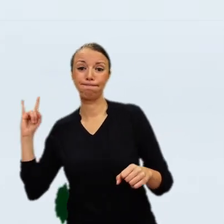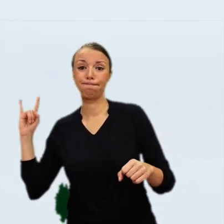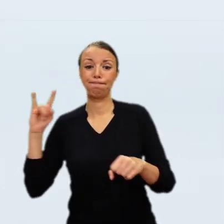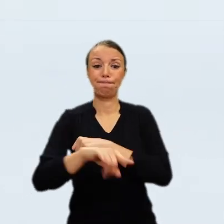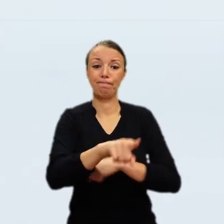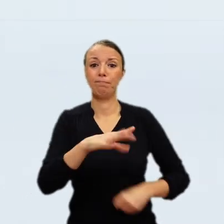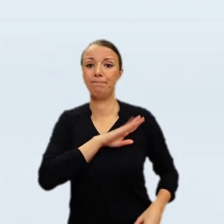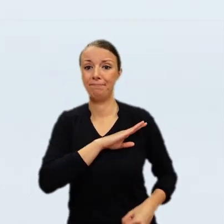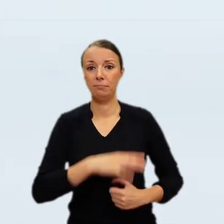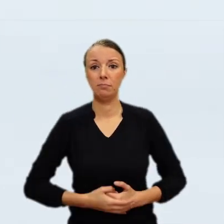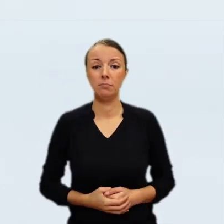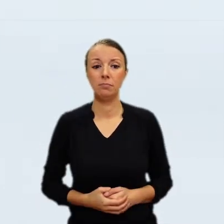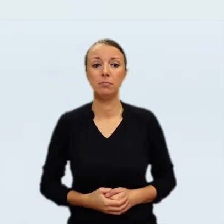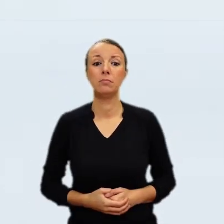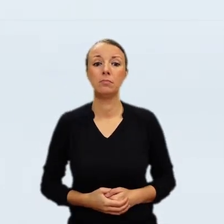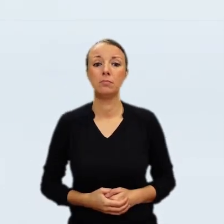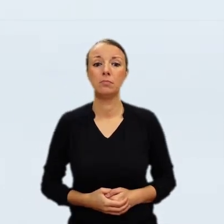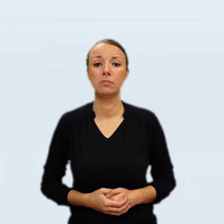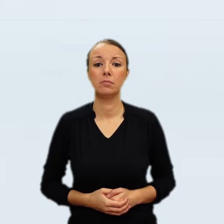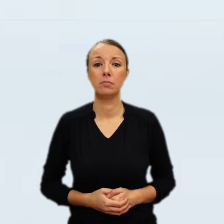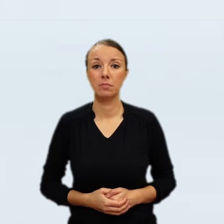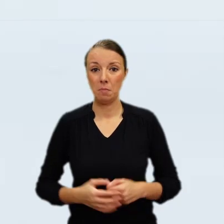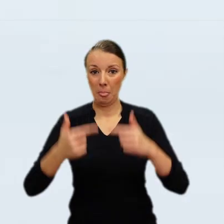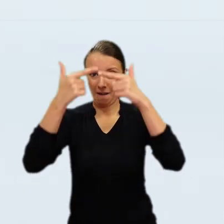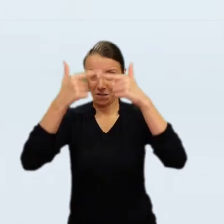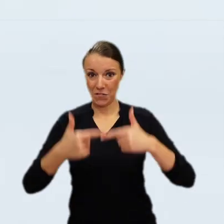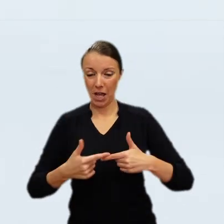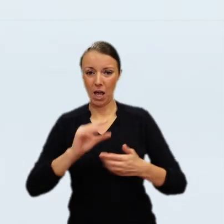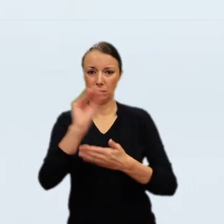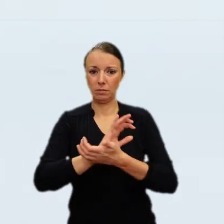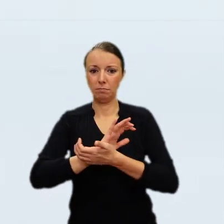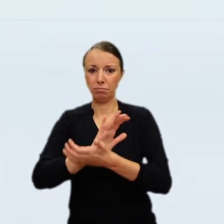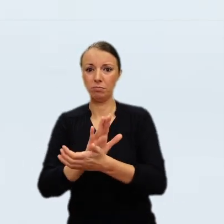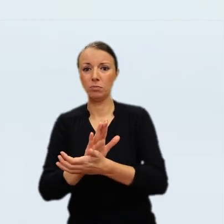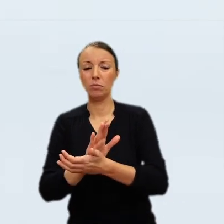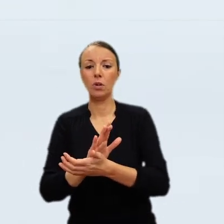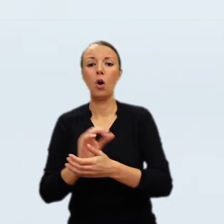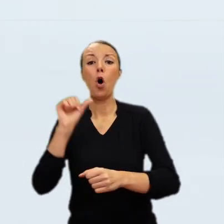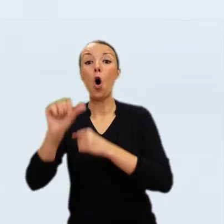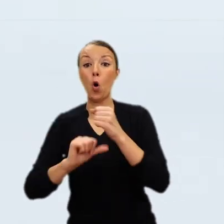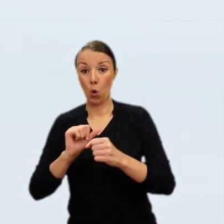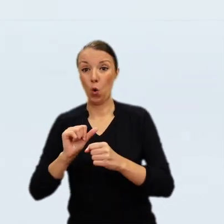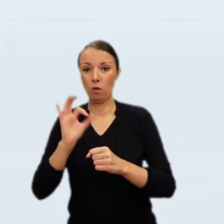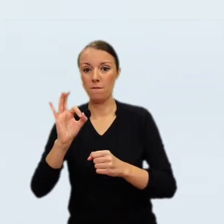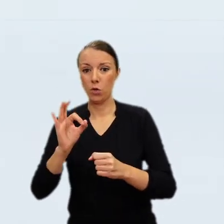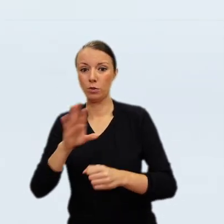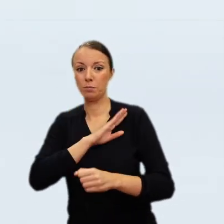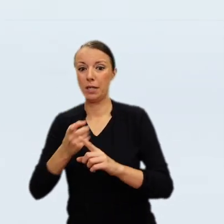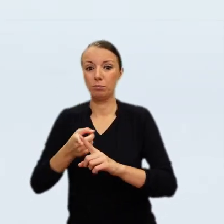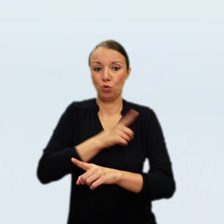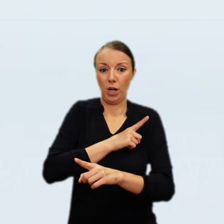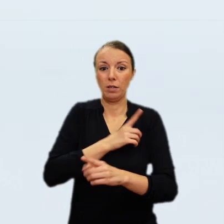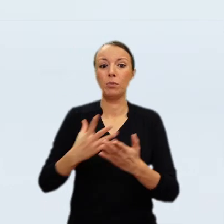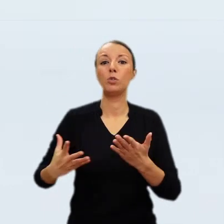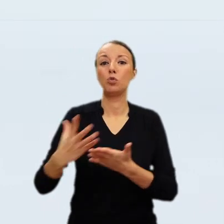Unmindful of Things Close and Familiar. This youth marching fully armed towards the unknown signifies, again, something